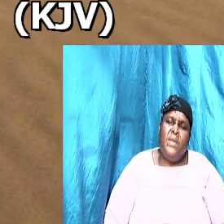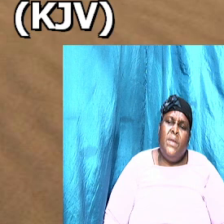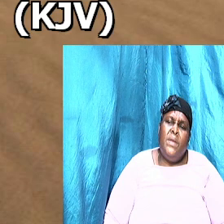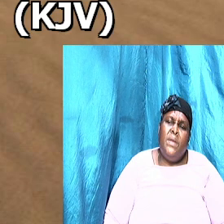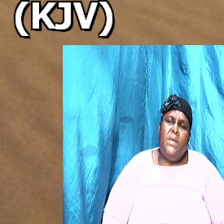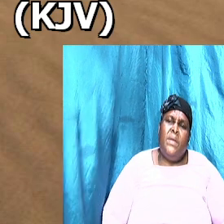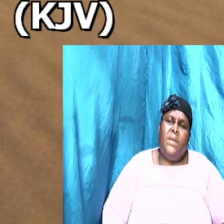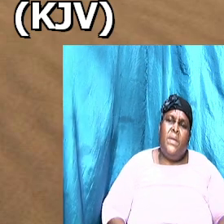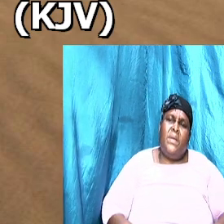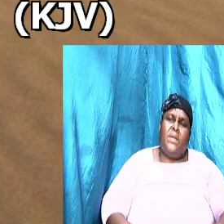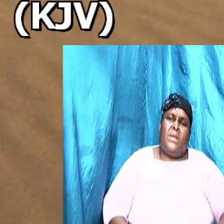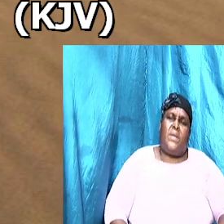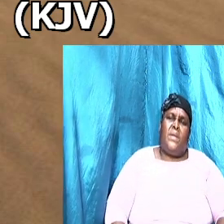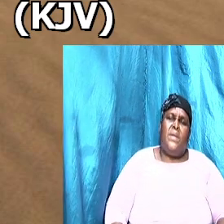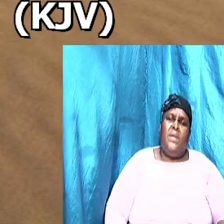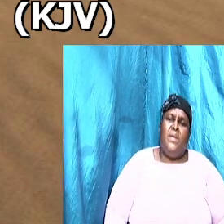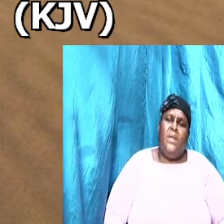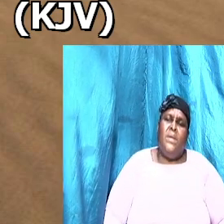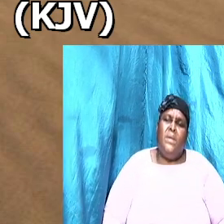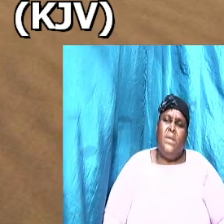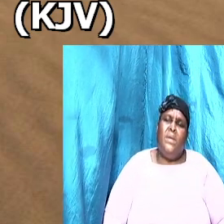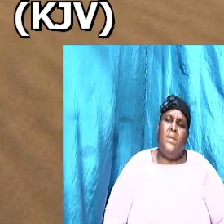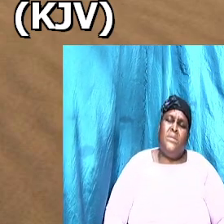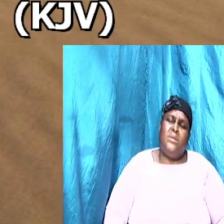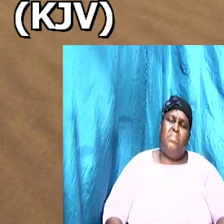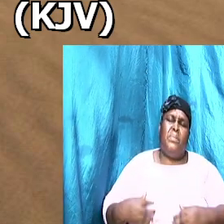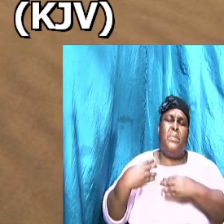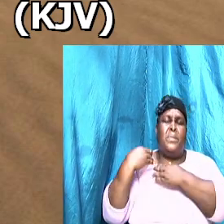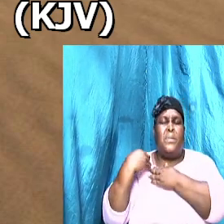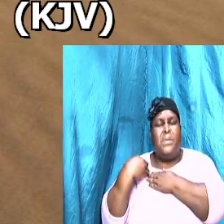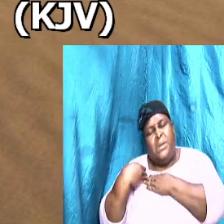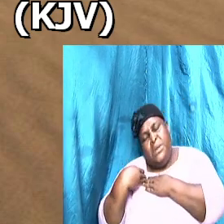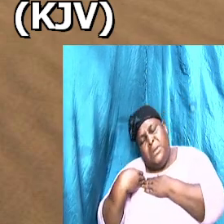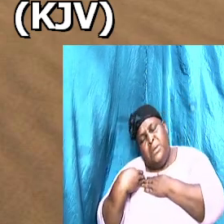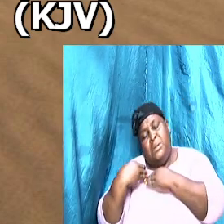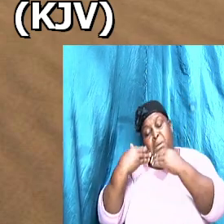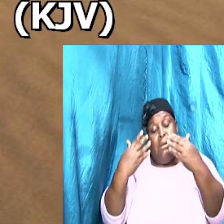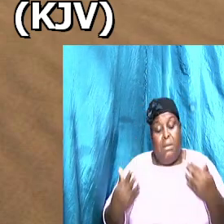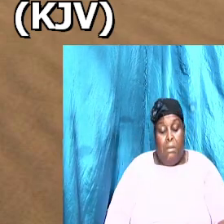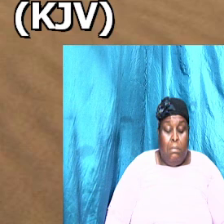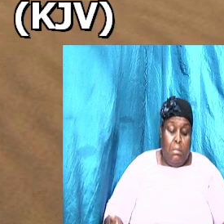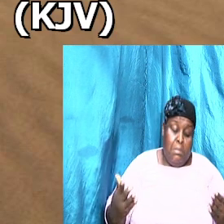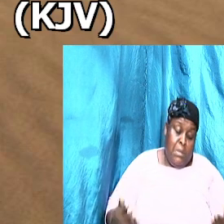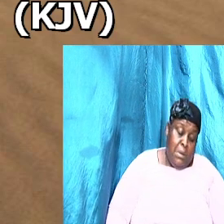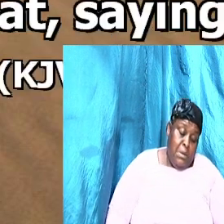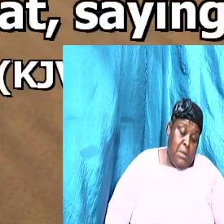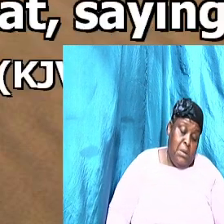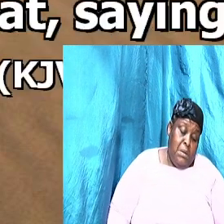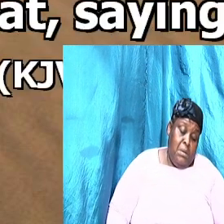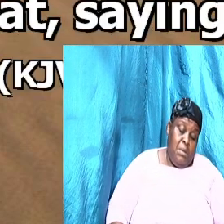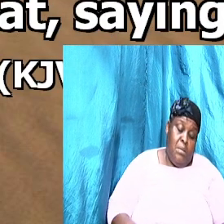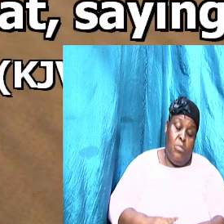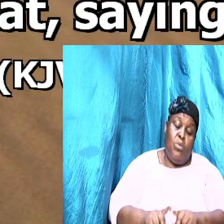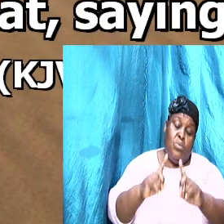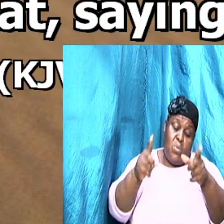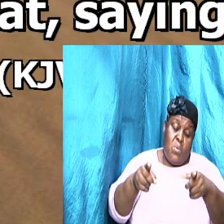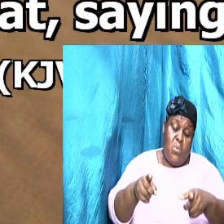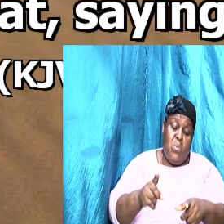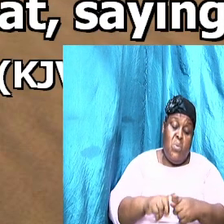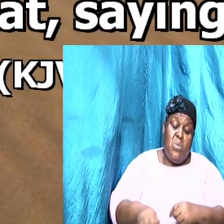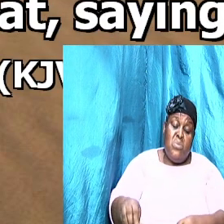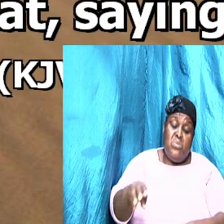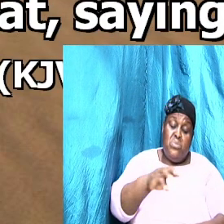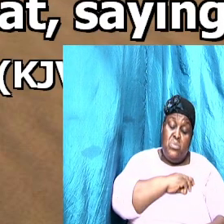did a lot. He was burdened down. It was heavy. It was a whole lot. But he went to the Lord